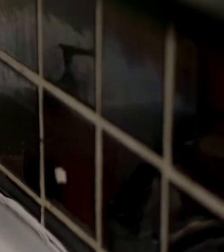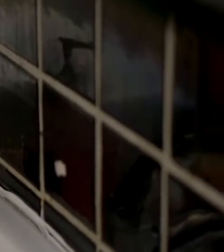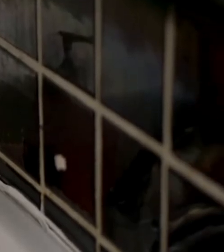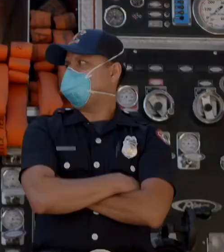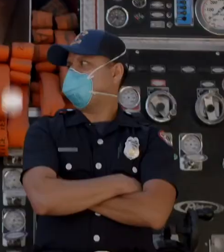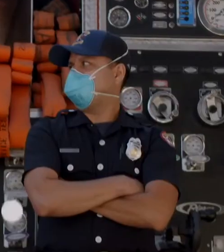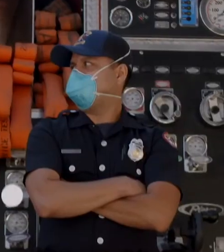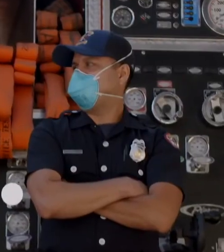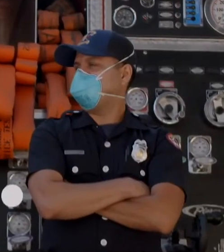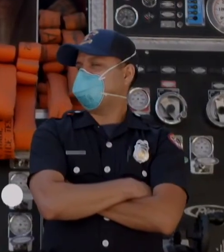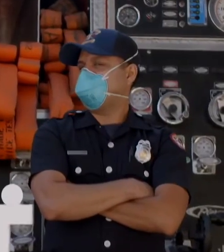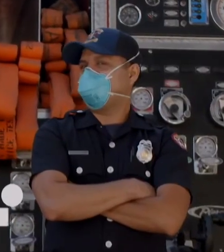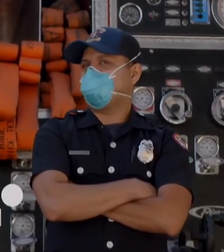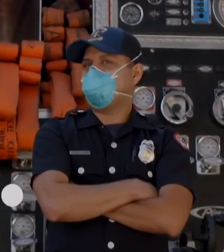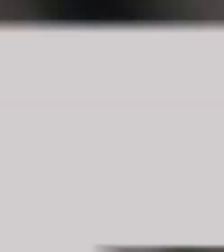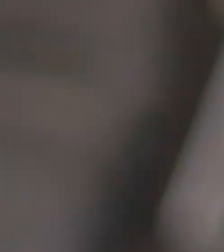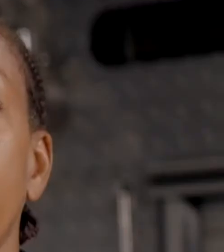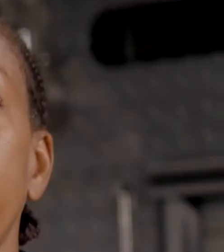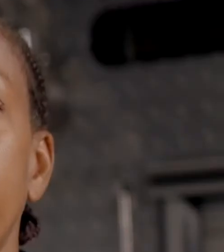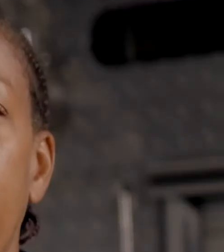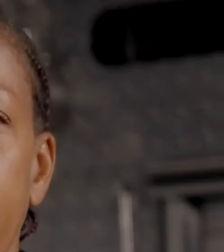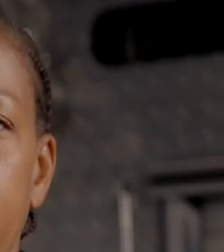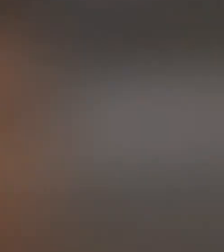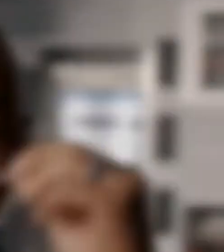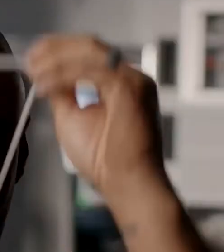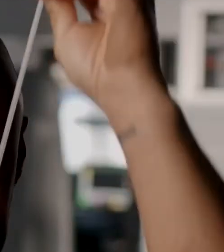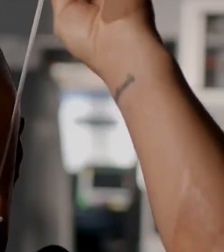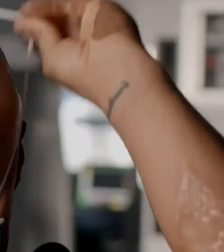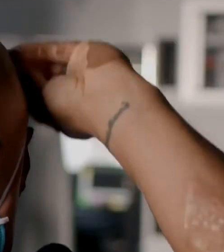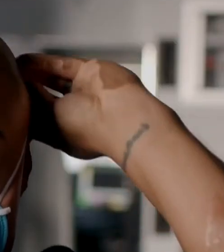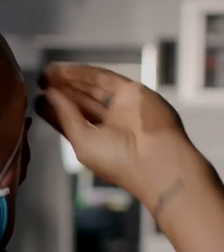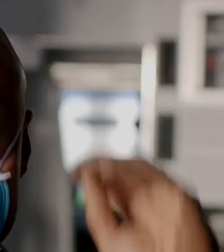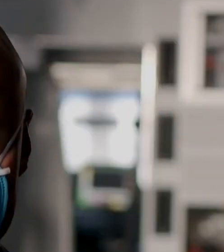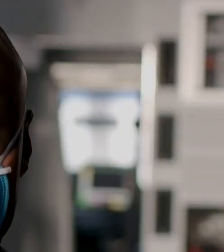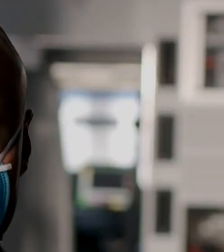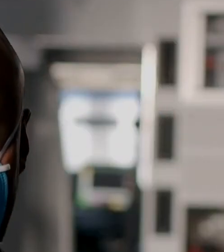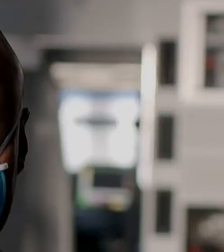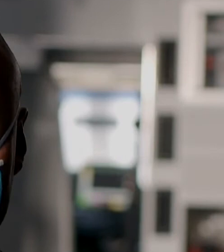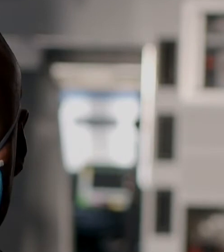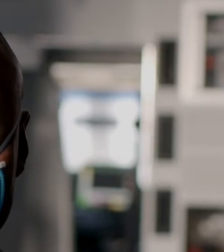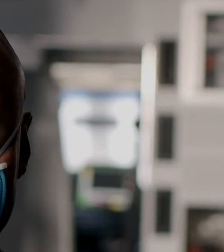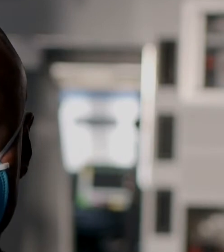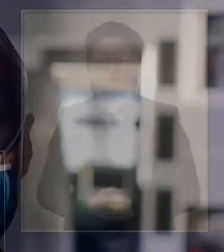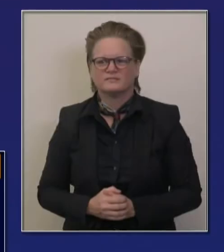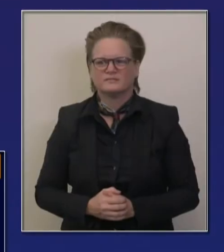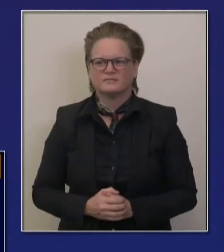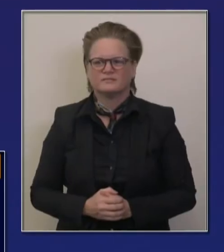your hands, and stay six feet apart. Join the fight. Slow the spread.